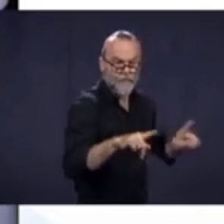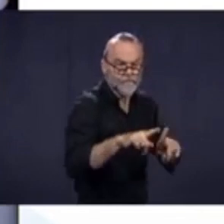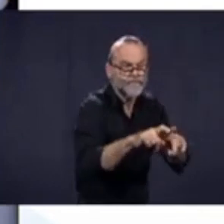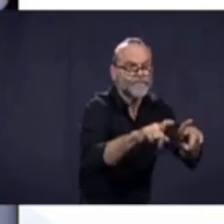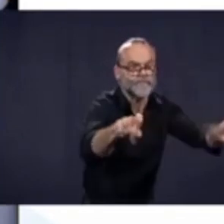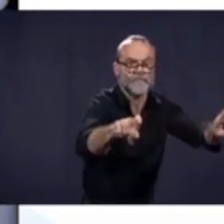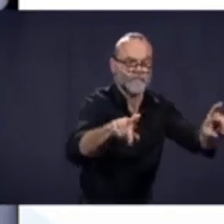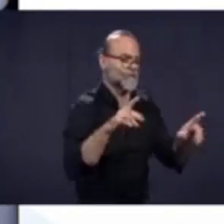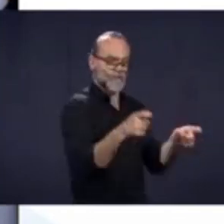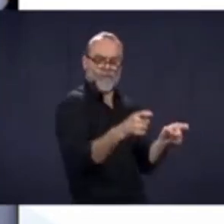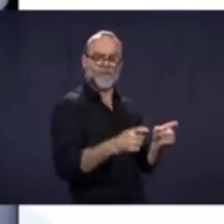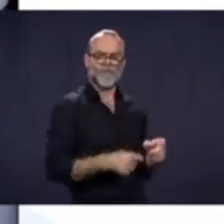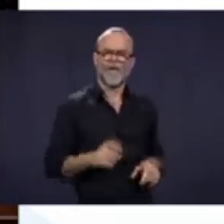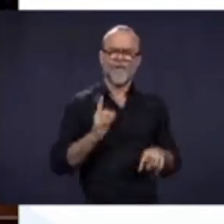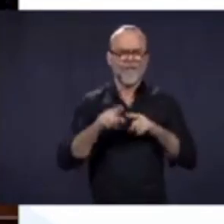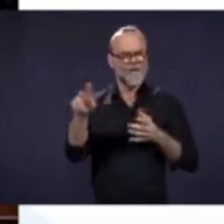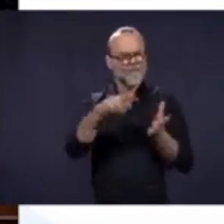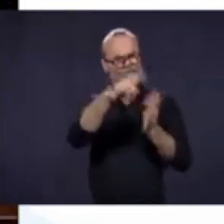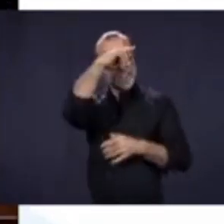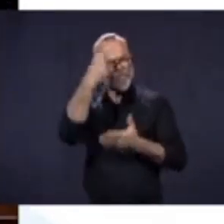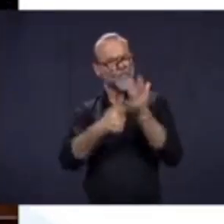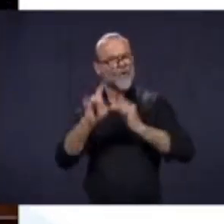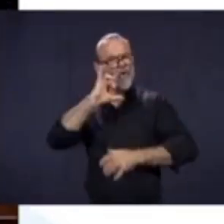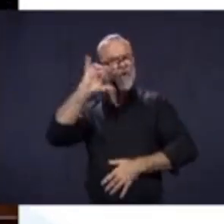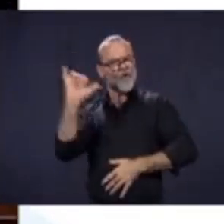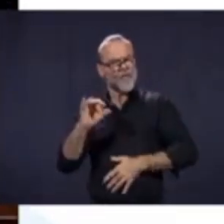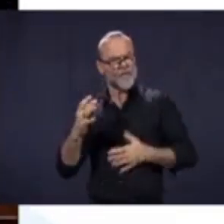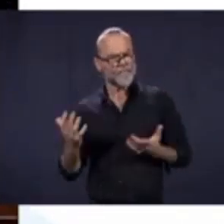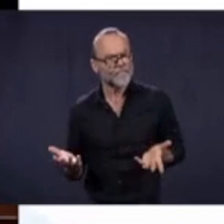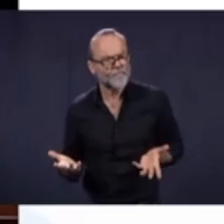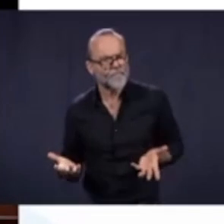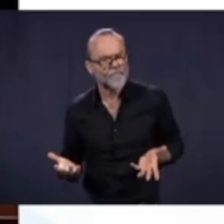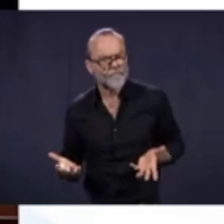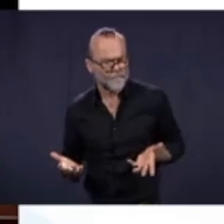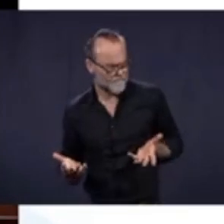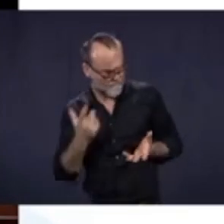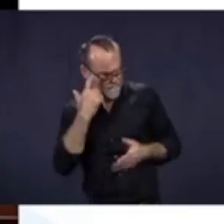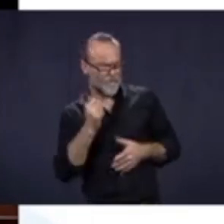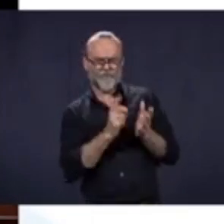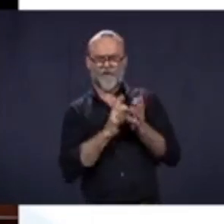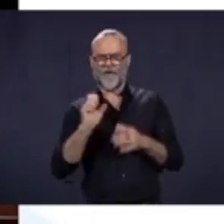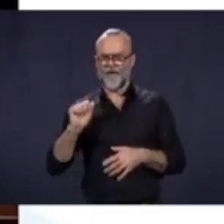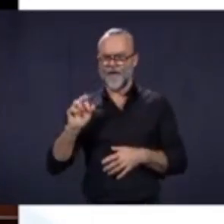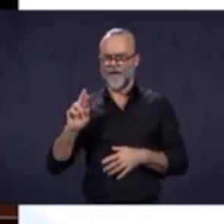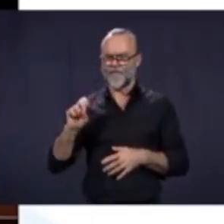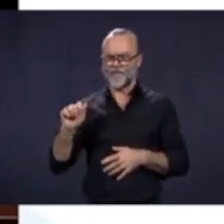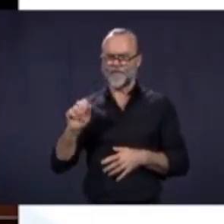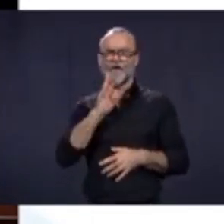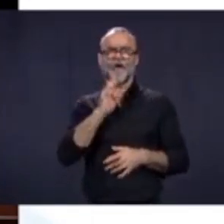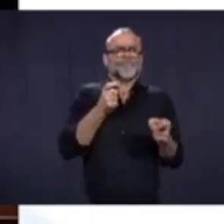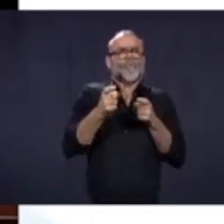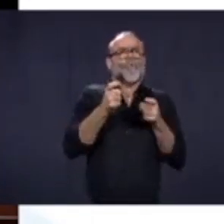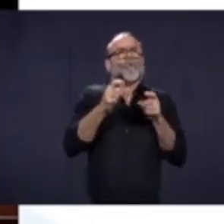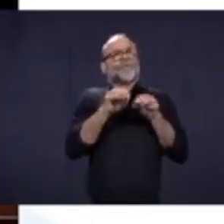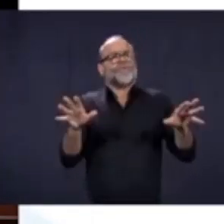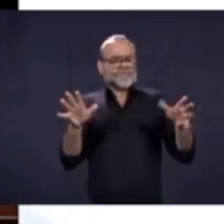What kind of a summer will we have, will Montrealers have with, Mr. Arruda's talking about controlled transmissions, what kind of a